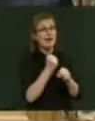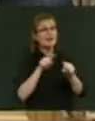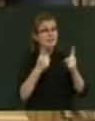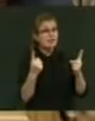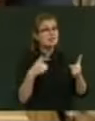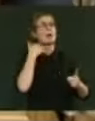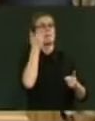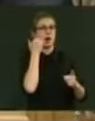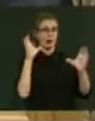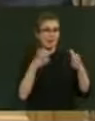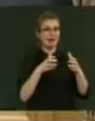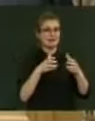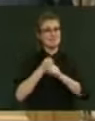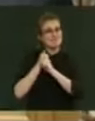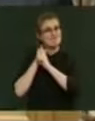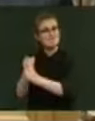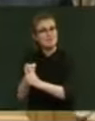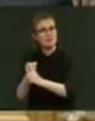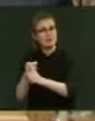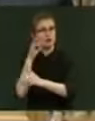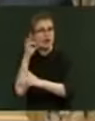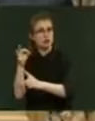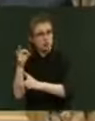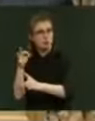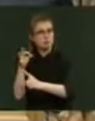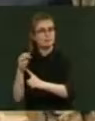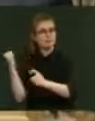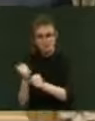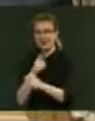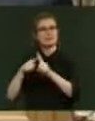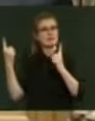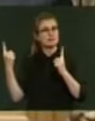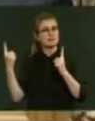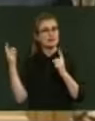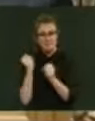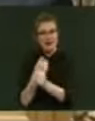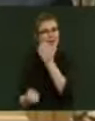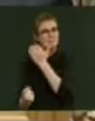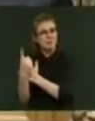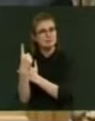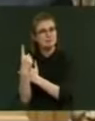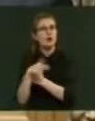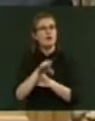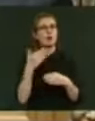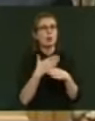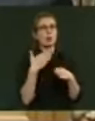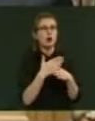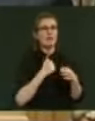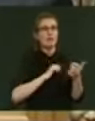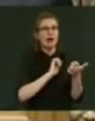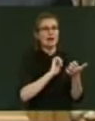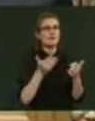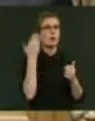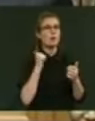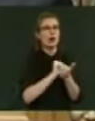the Māori Party made the difference. It's been through the work of my former co-leaders, Dr Peter Shappels and Tariana Turia, and